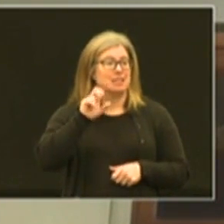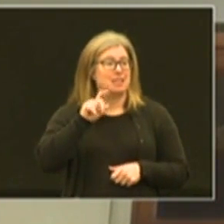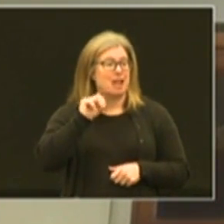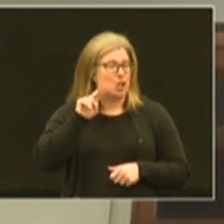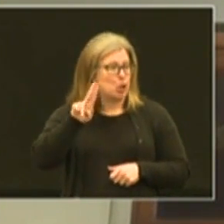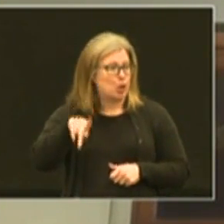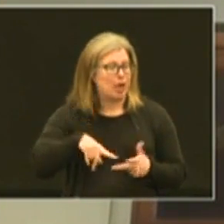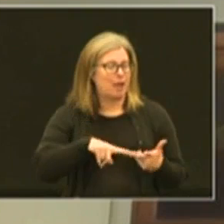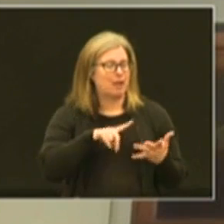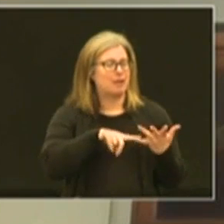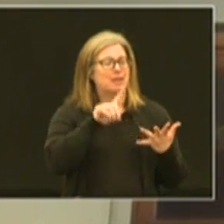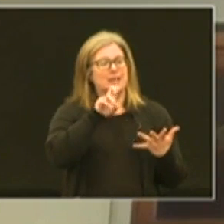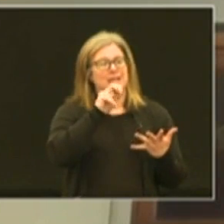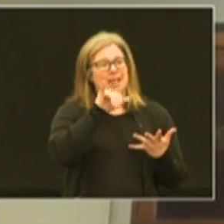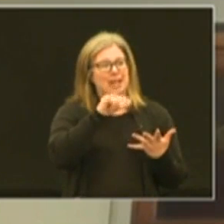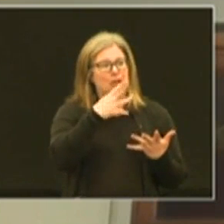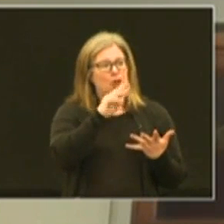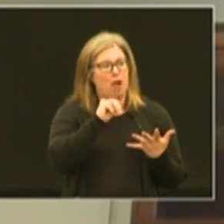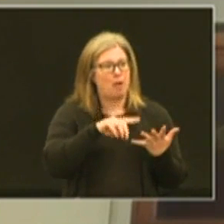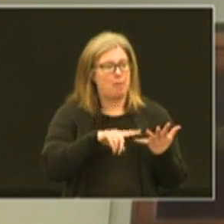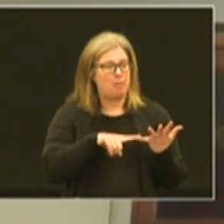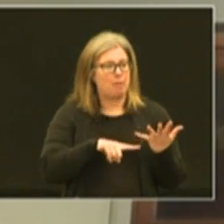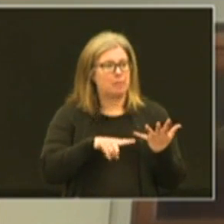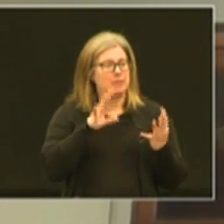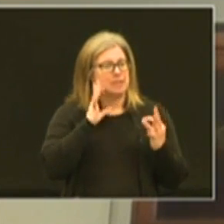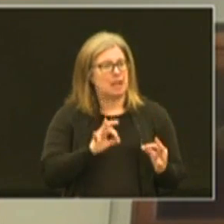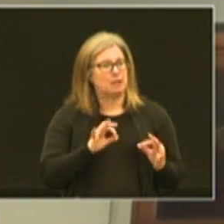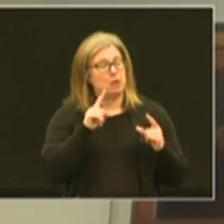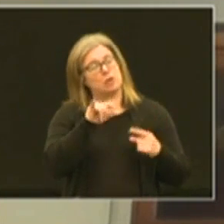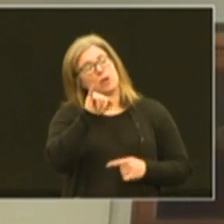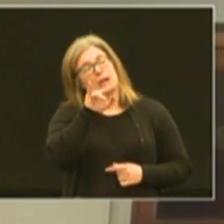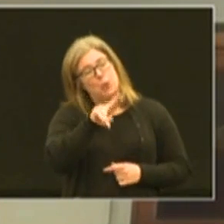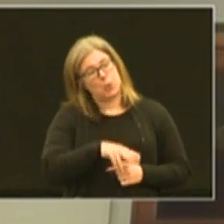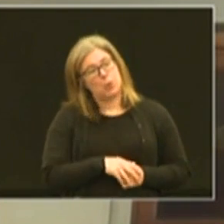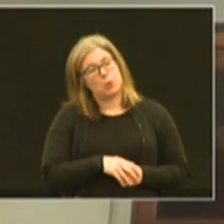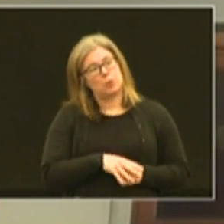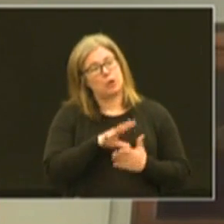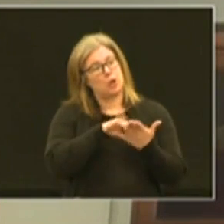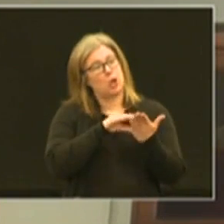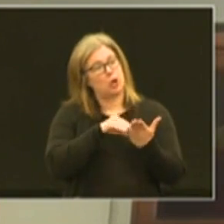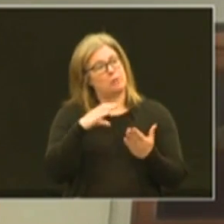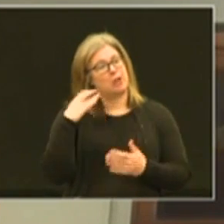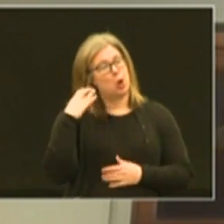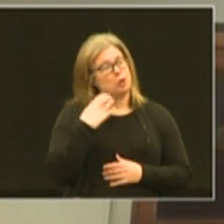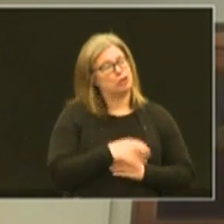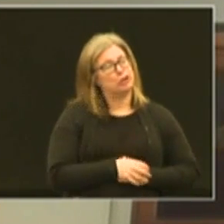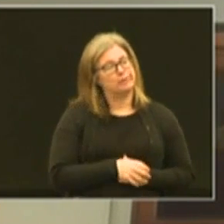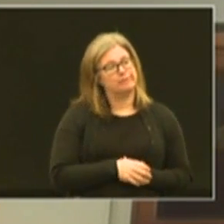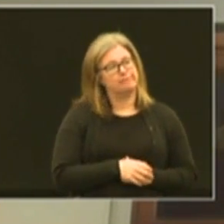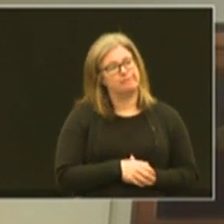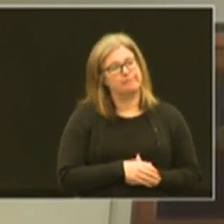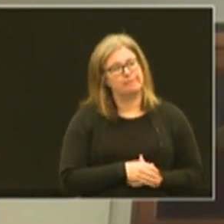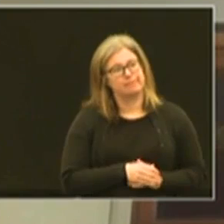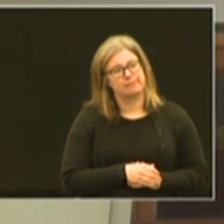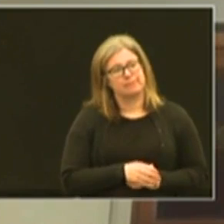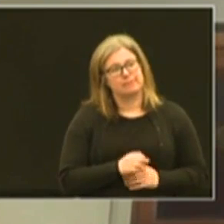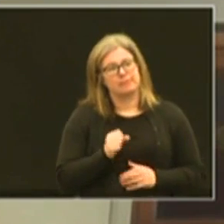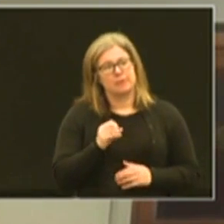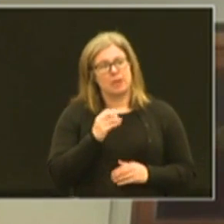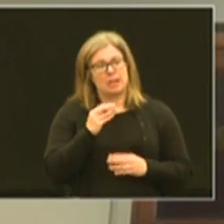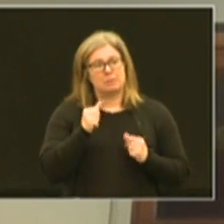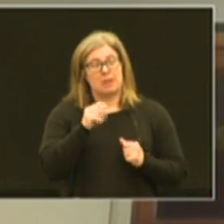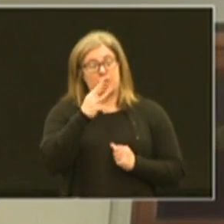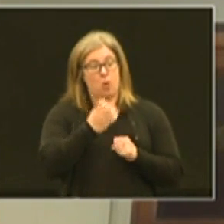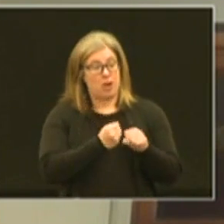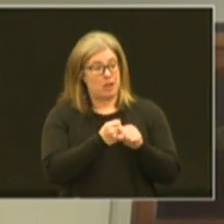of kentucky and denny crumb and settled on going to indiana university to learn to be a coach and so i spent